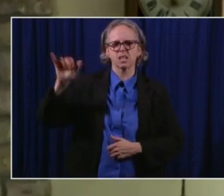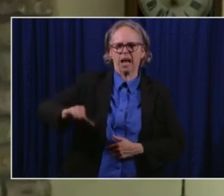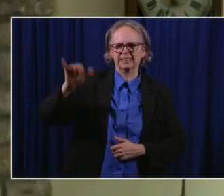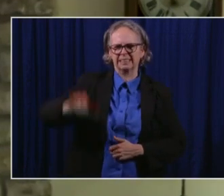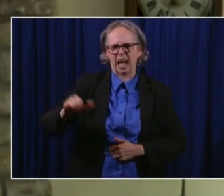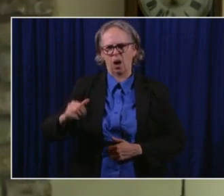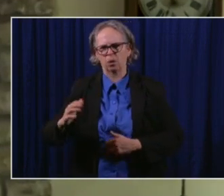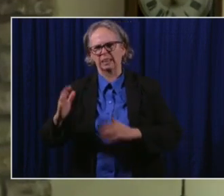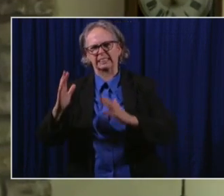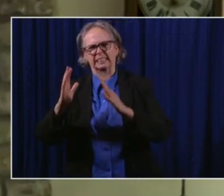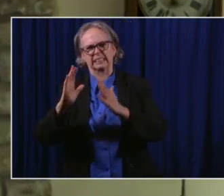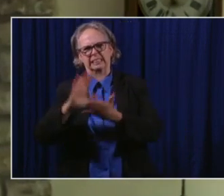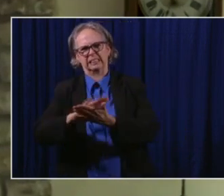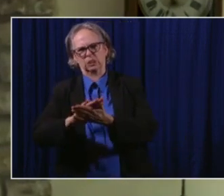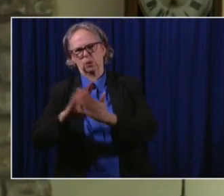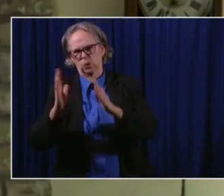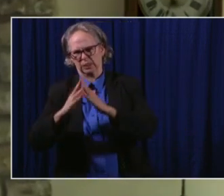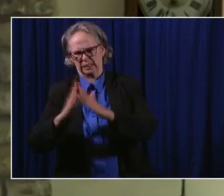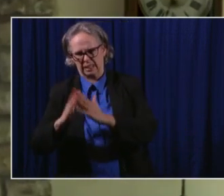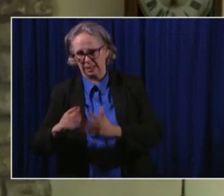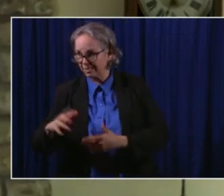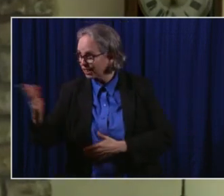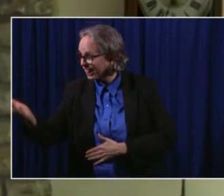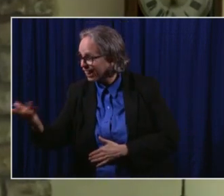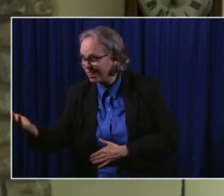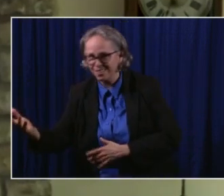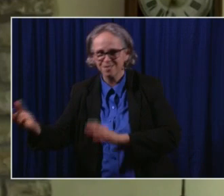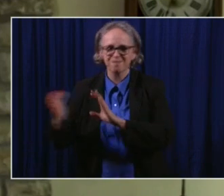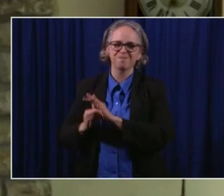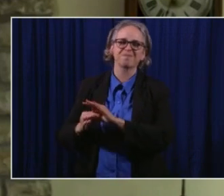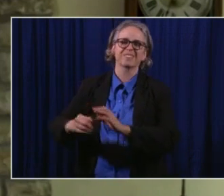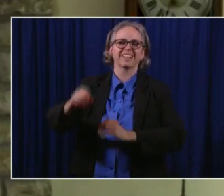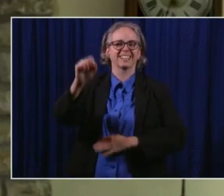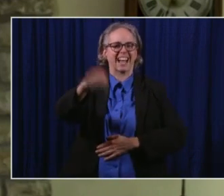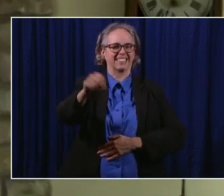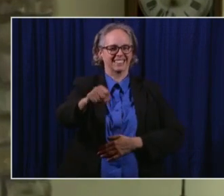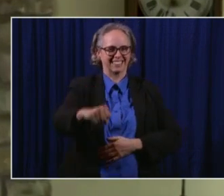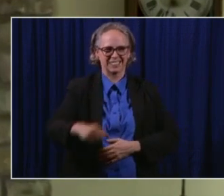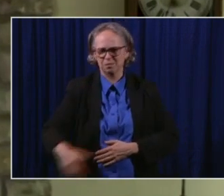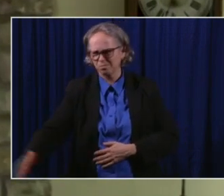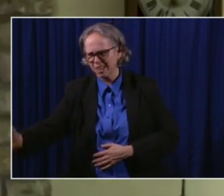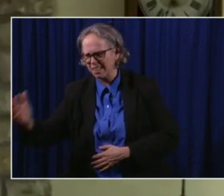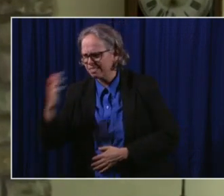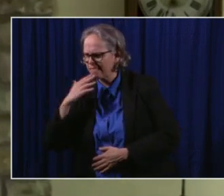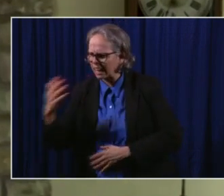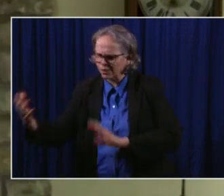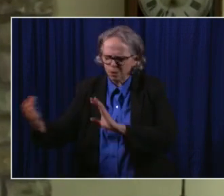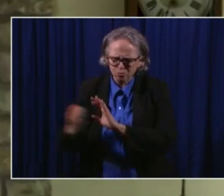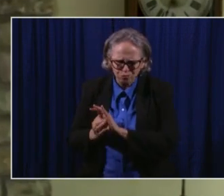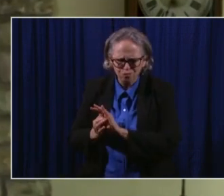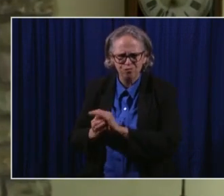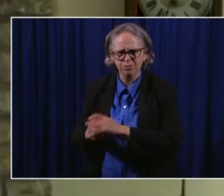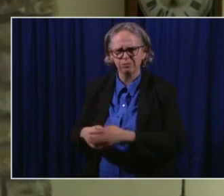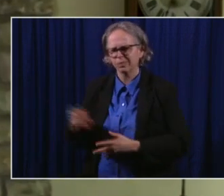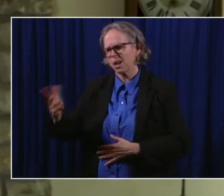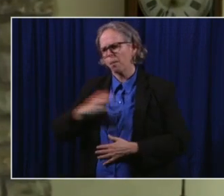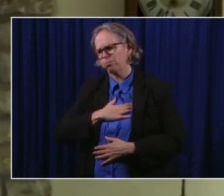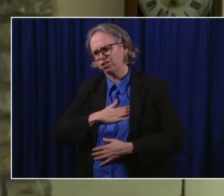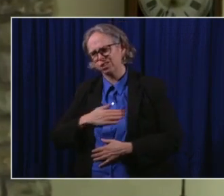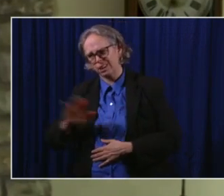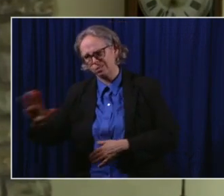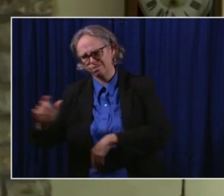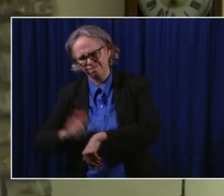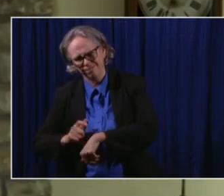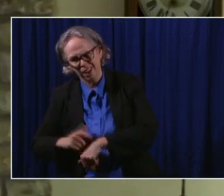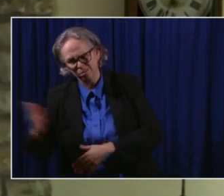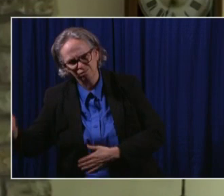Jennings, you on there? Yes, yes, sir. Well, thank you for joining us. We appreciate it very, very much. I see